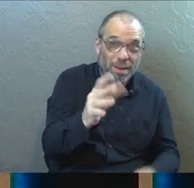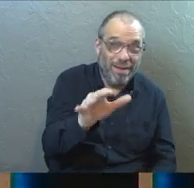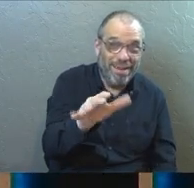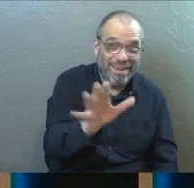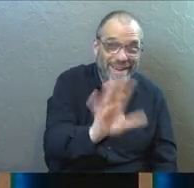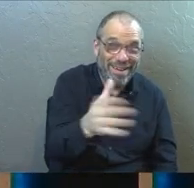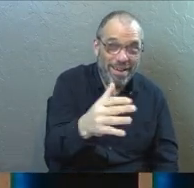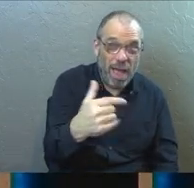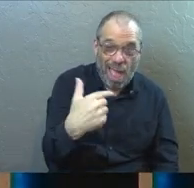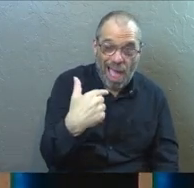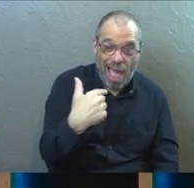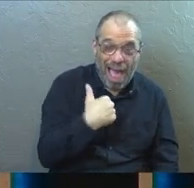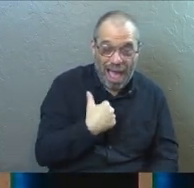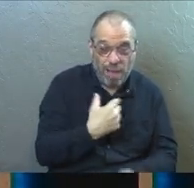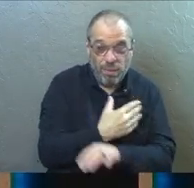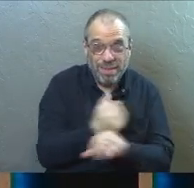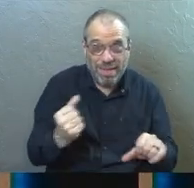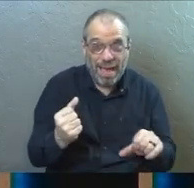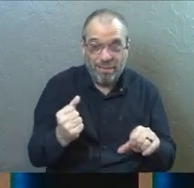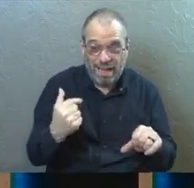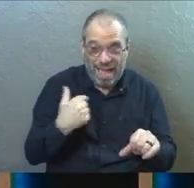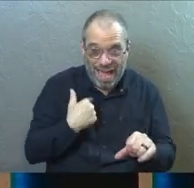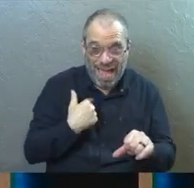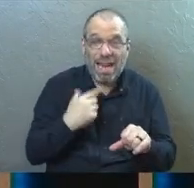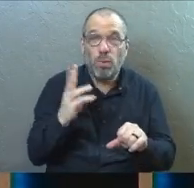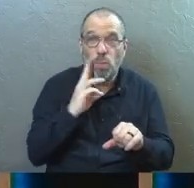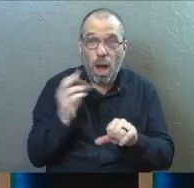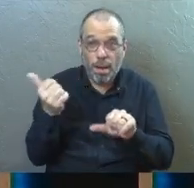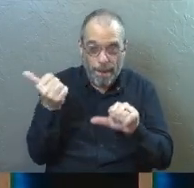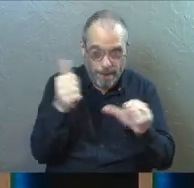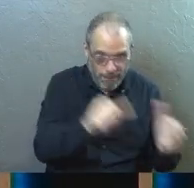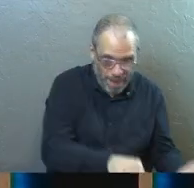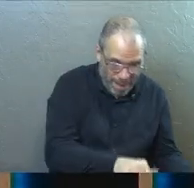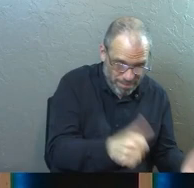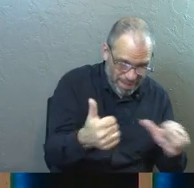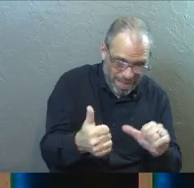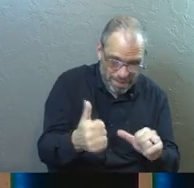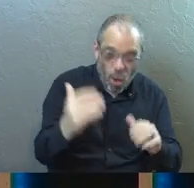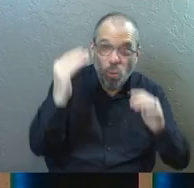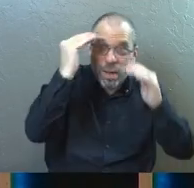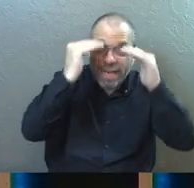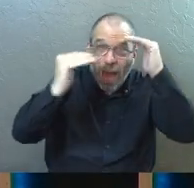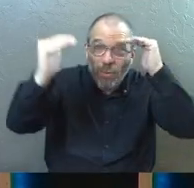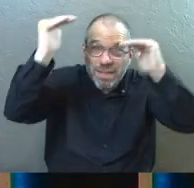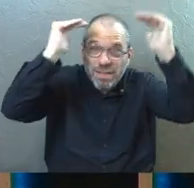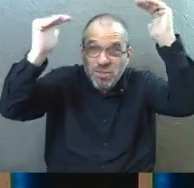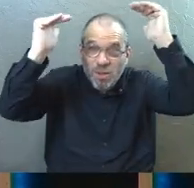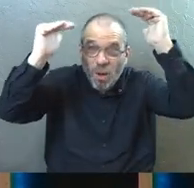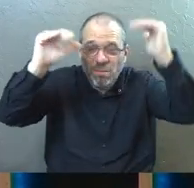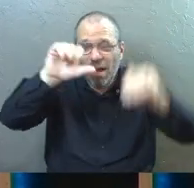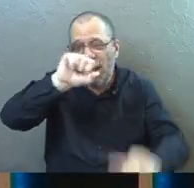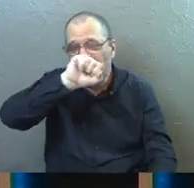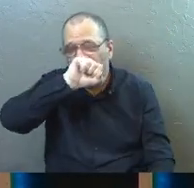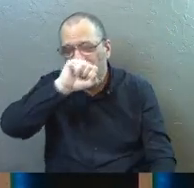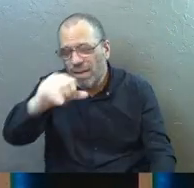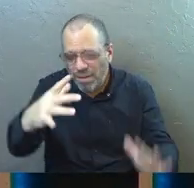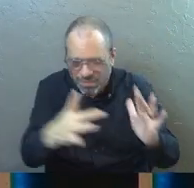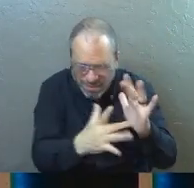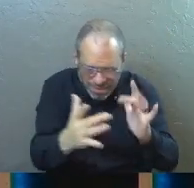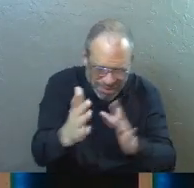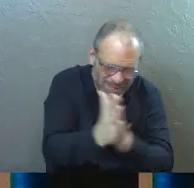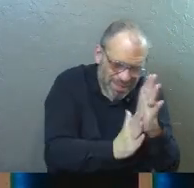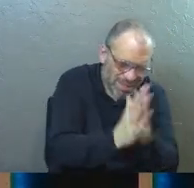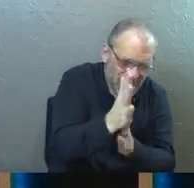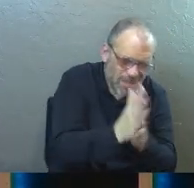you, but I was saved and I was water baptized. When I was an adult and I loved Jesus, I was